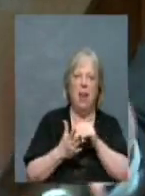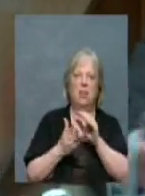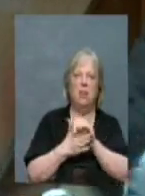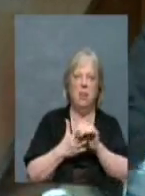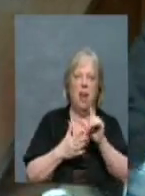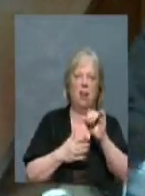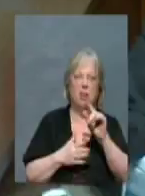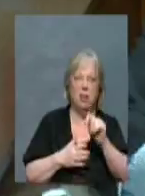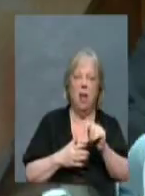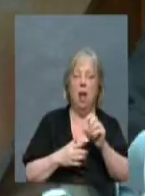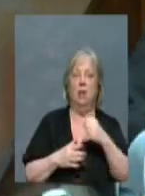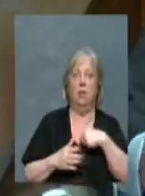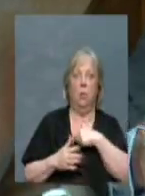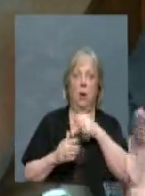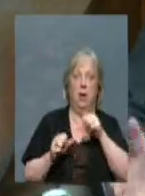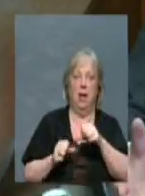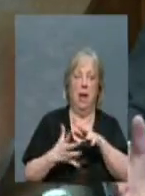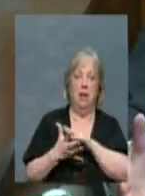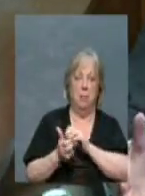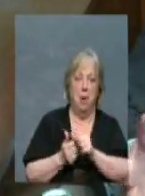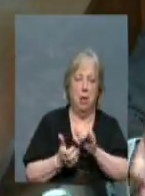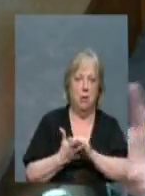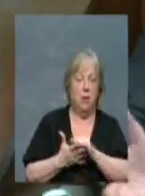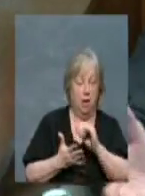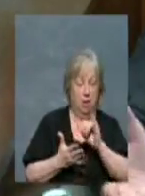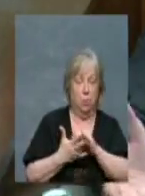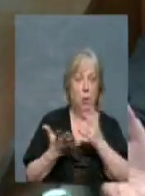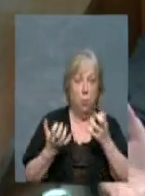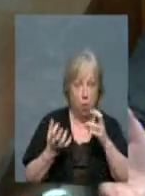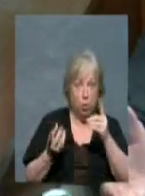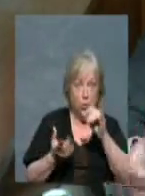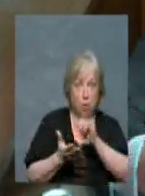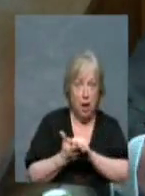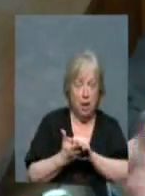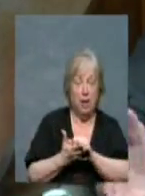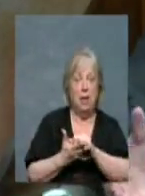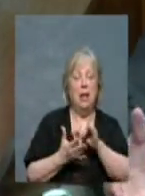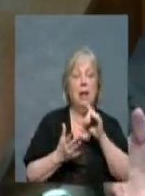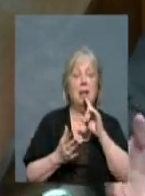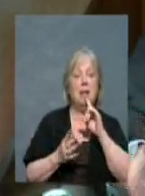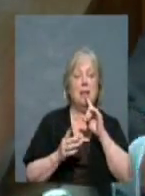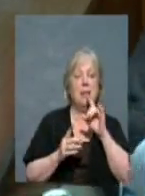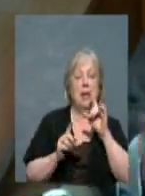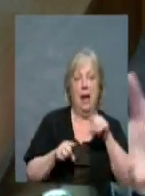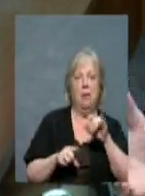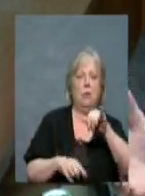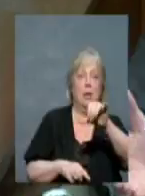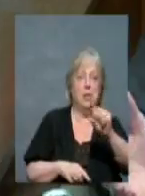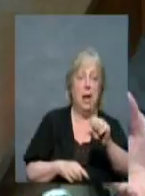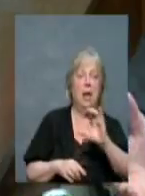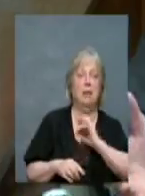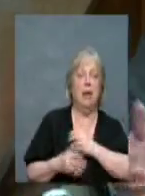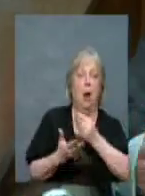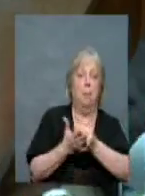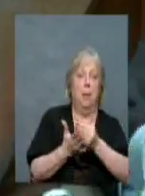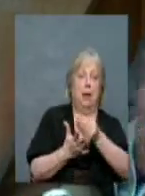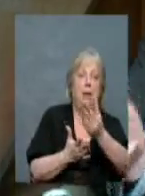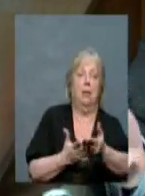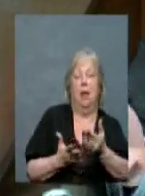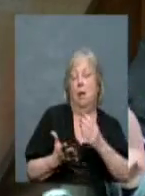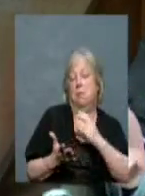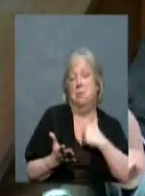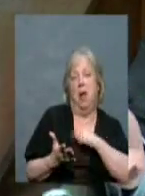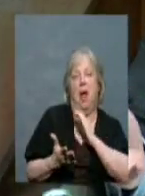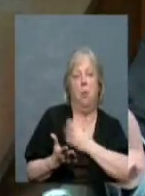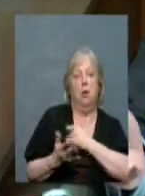be able to demolish this, do we wish to do that? If the answer to that question is yes and the money's there, our job becomes easy. We just